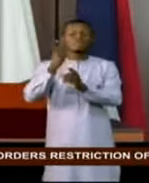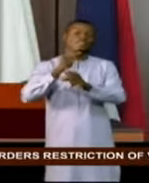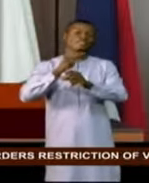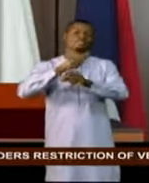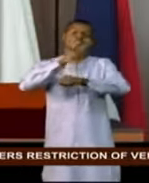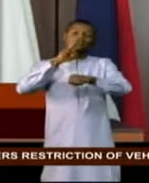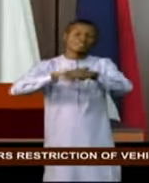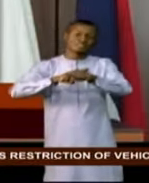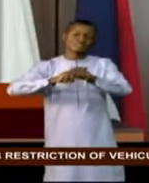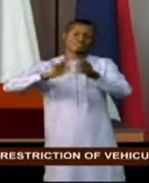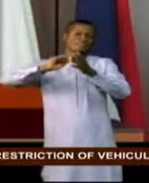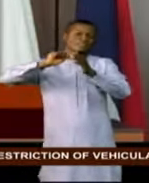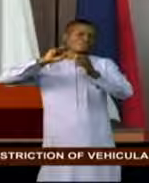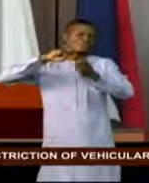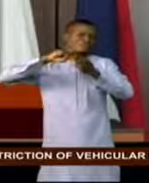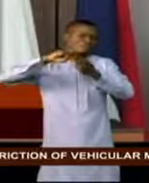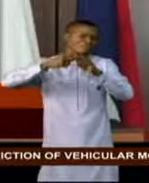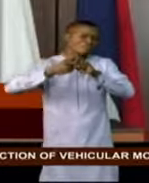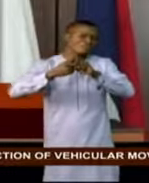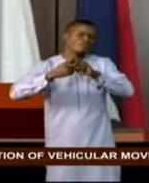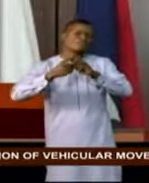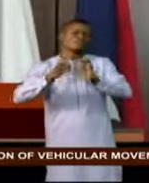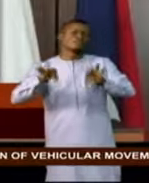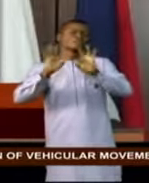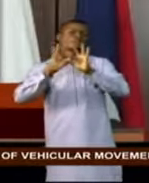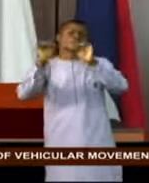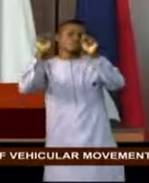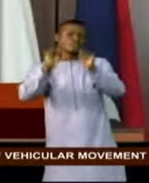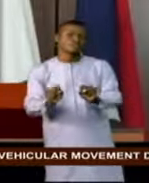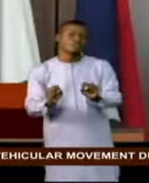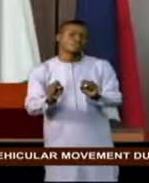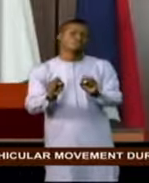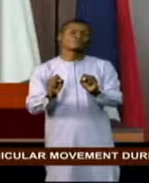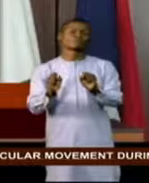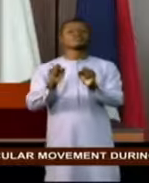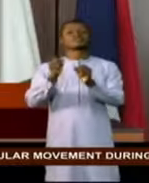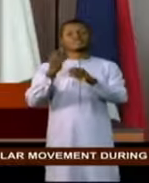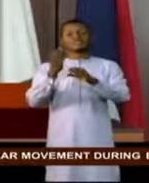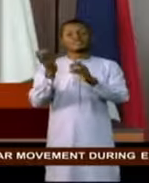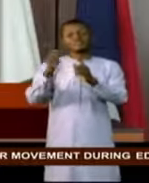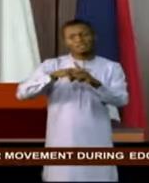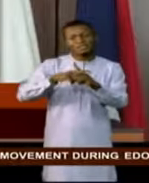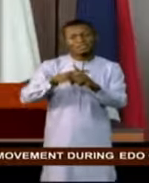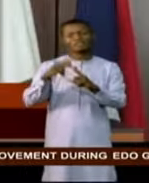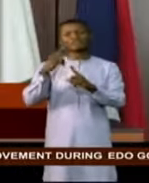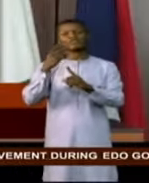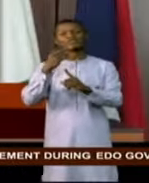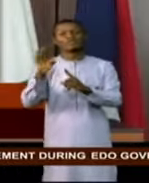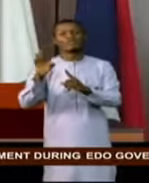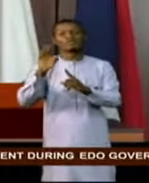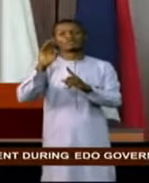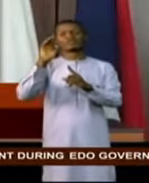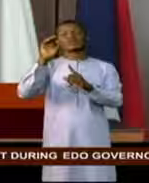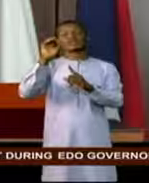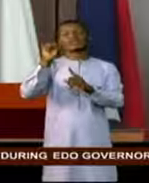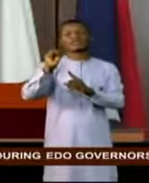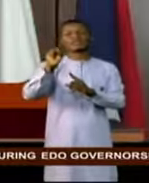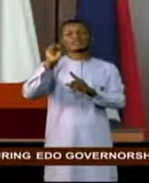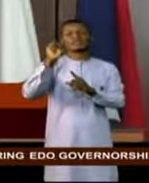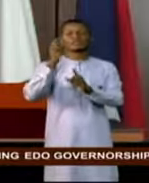statistical system to effectively track and monitor the implementation of the sustainable